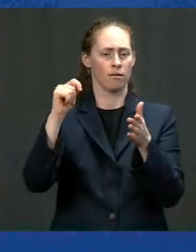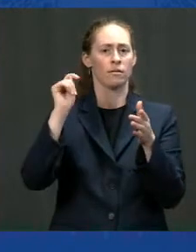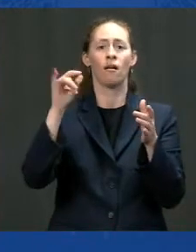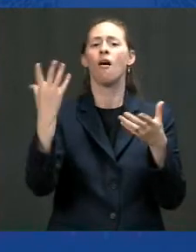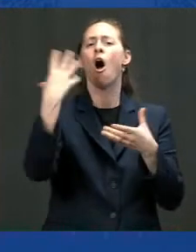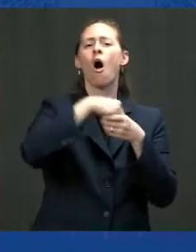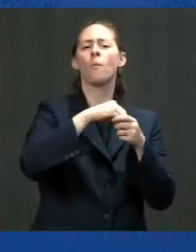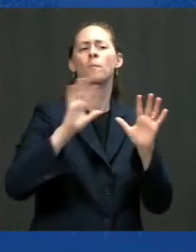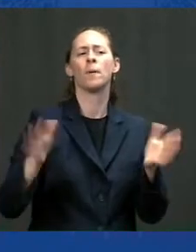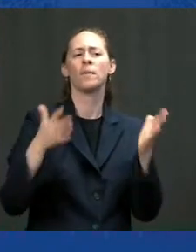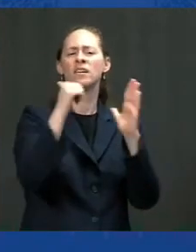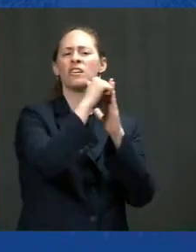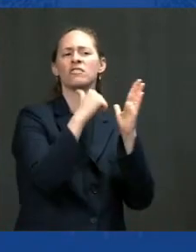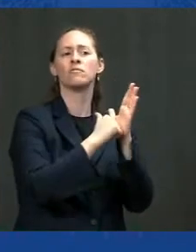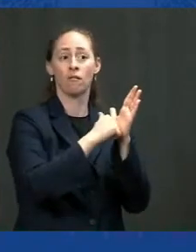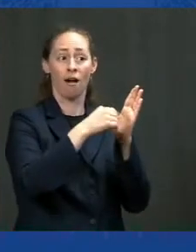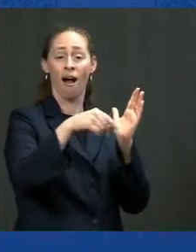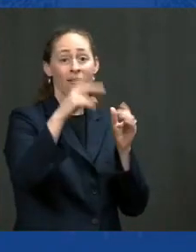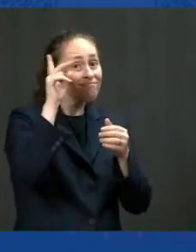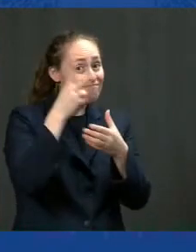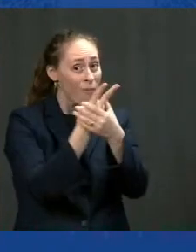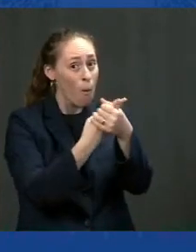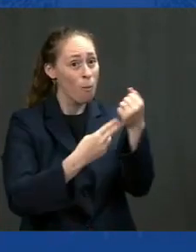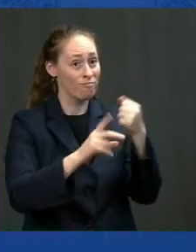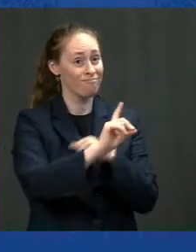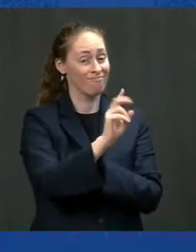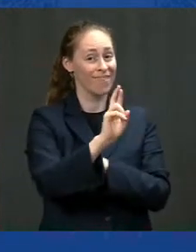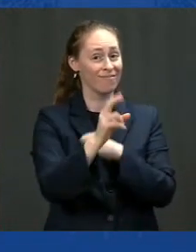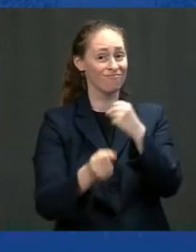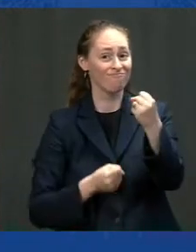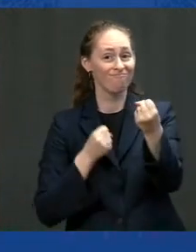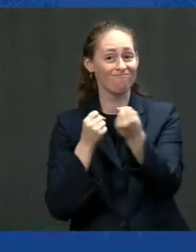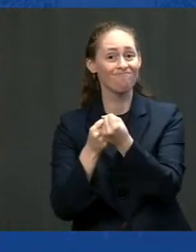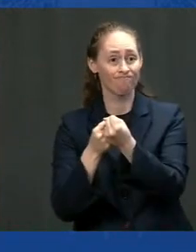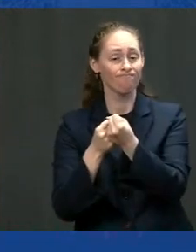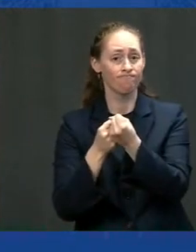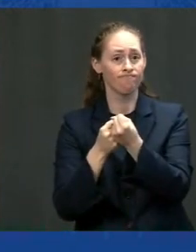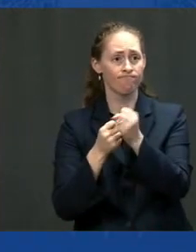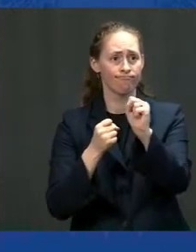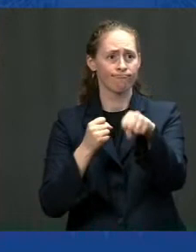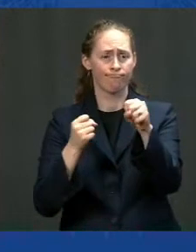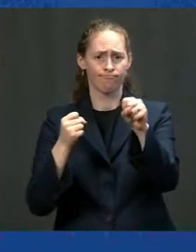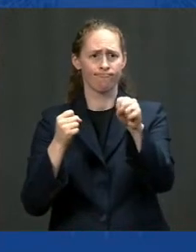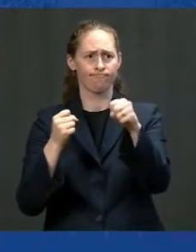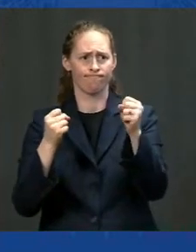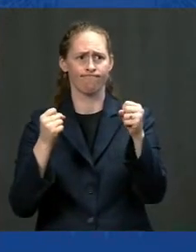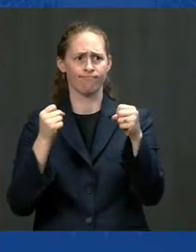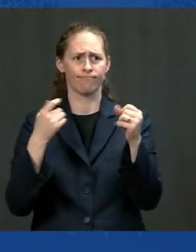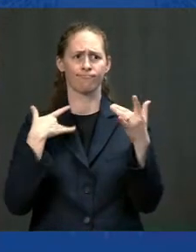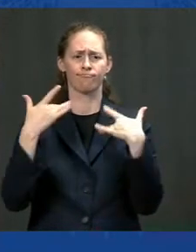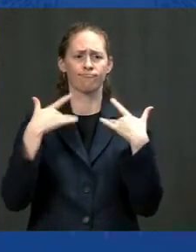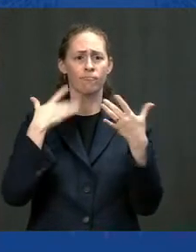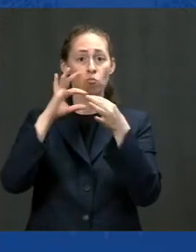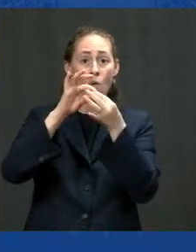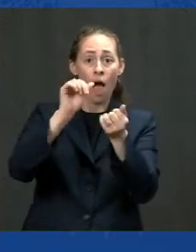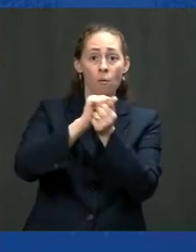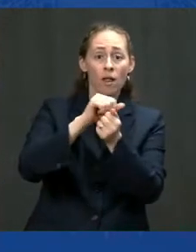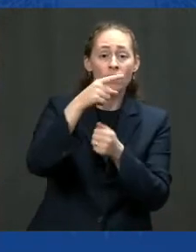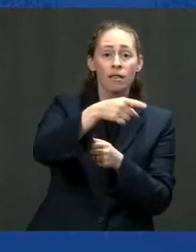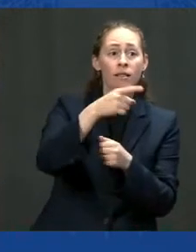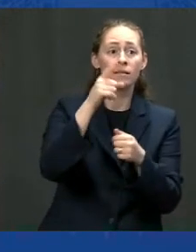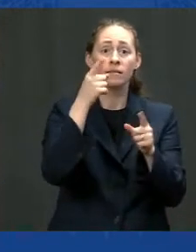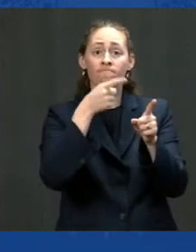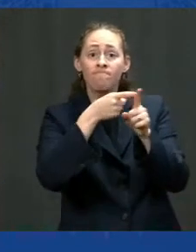as many Republicans are concerned about it as Democrats. It's not just semiconductors. With this rule, we'll be able to buy medical